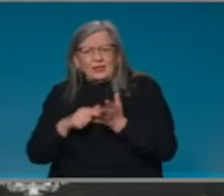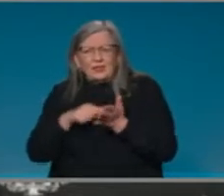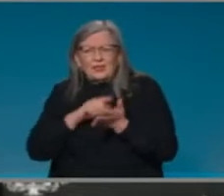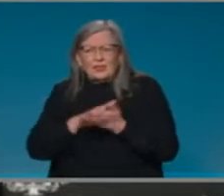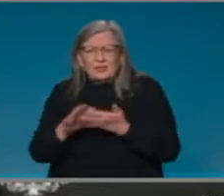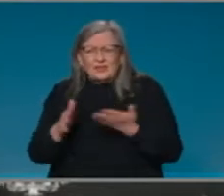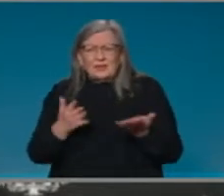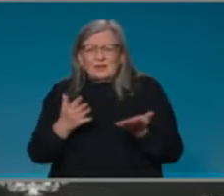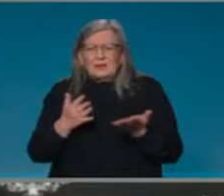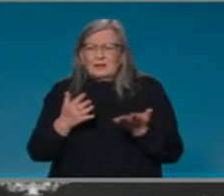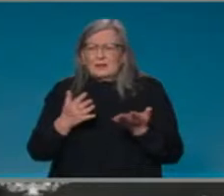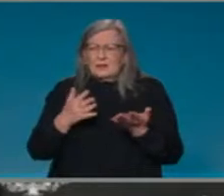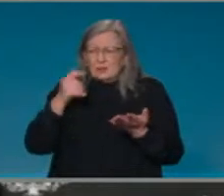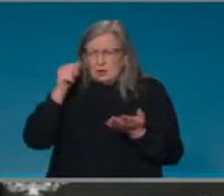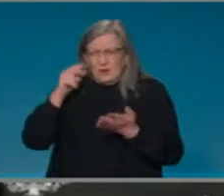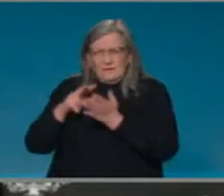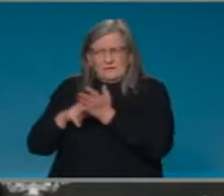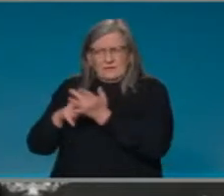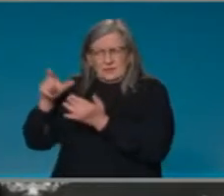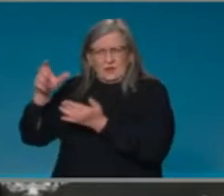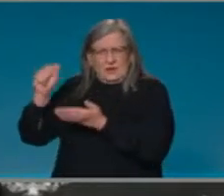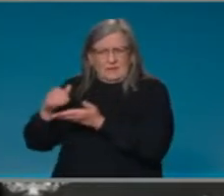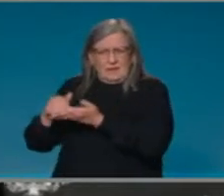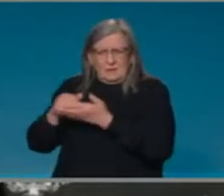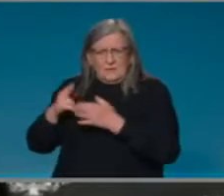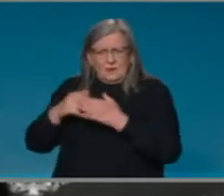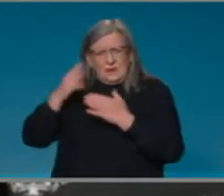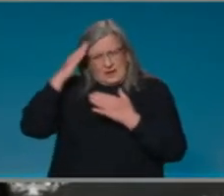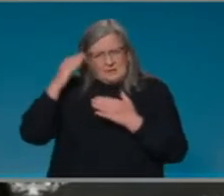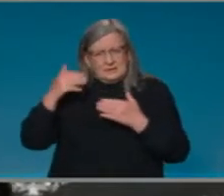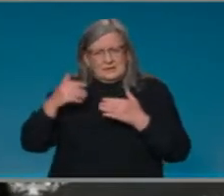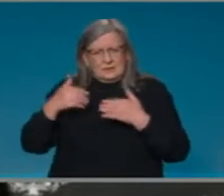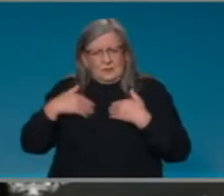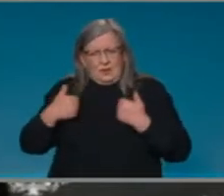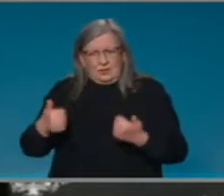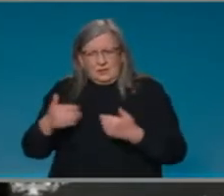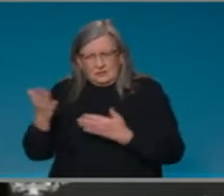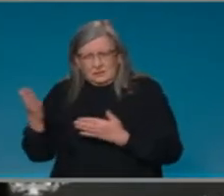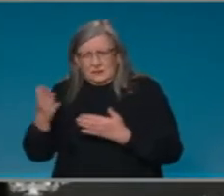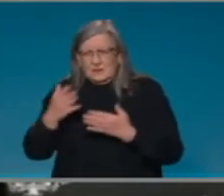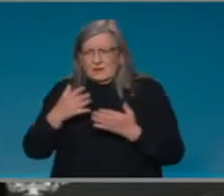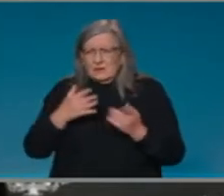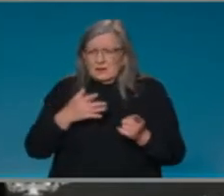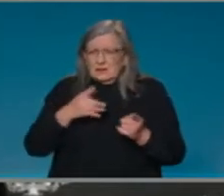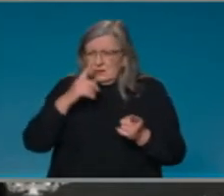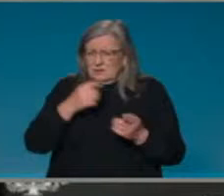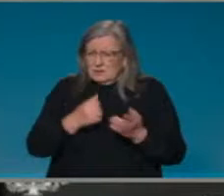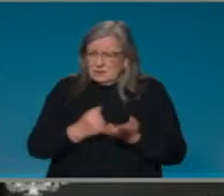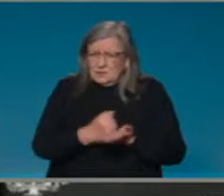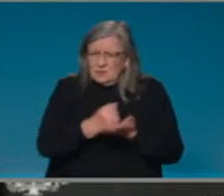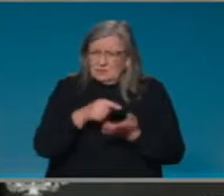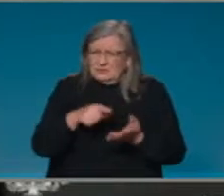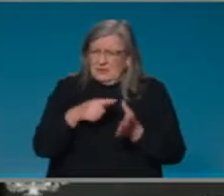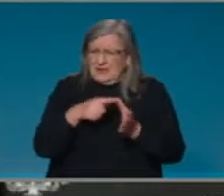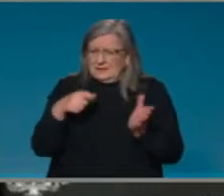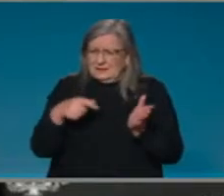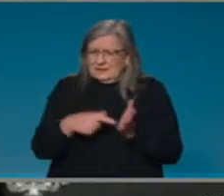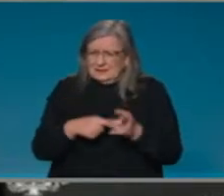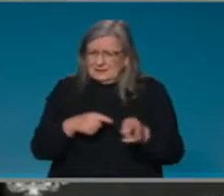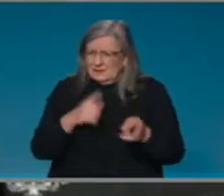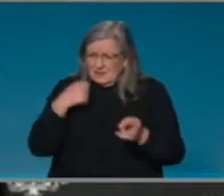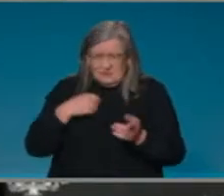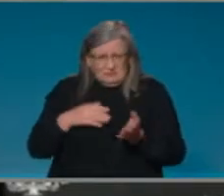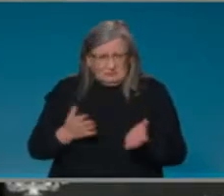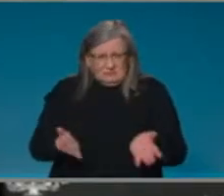be very willing to work with the ACT government, indeed keen to work with the ACT government on additional support for the